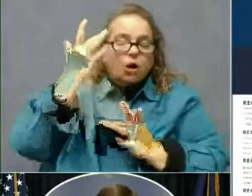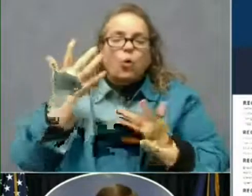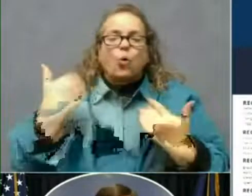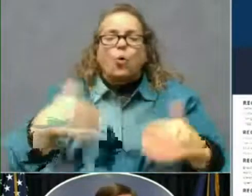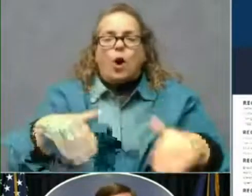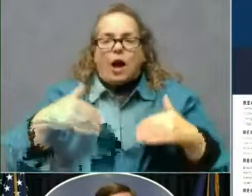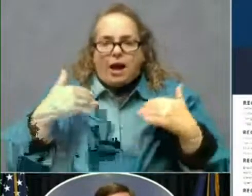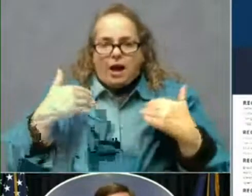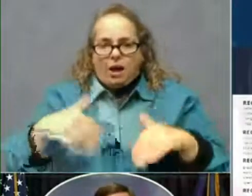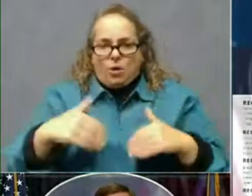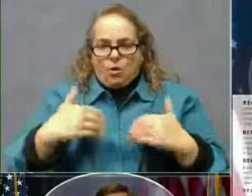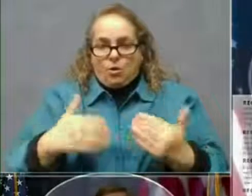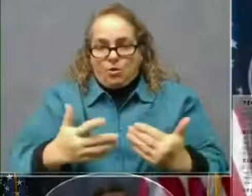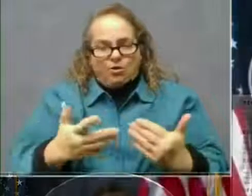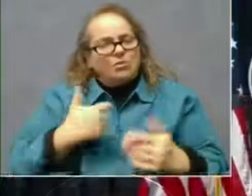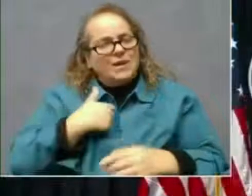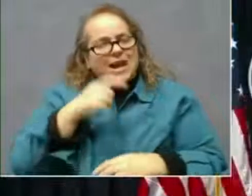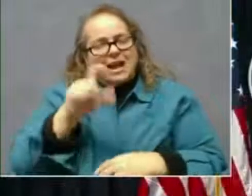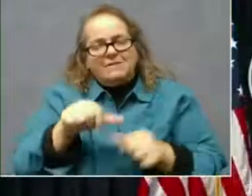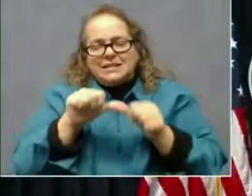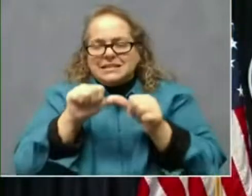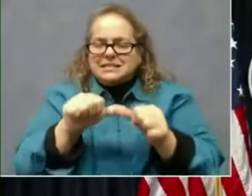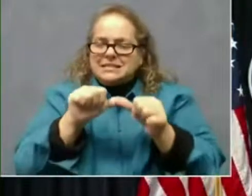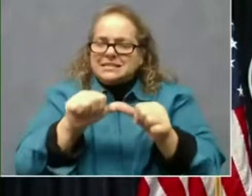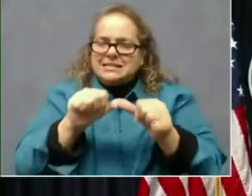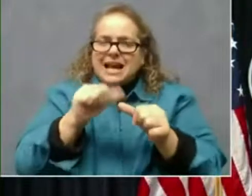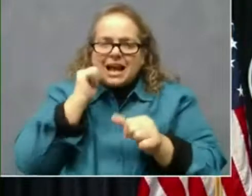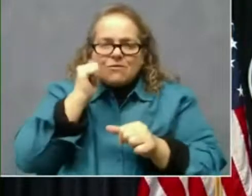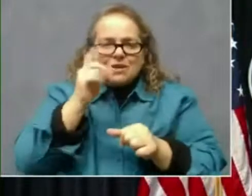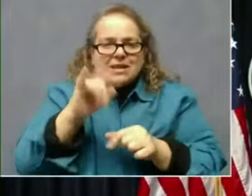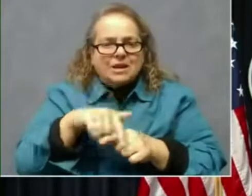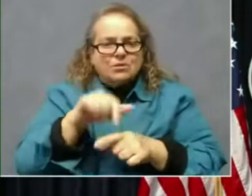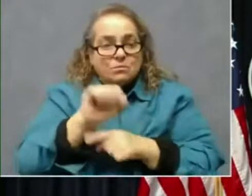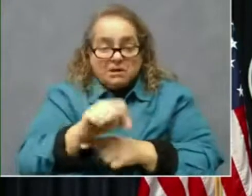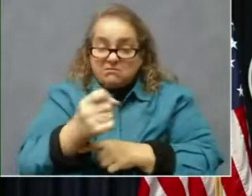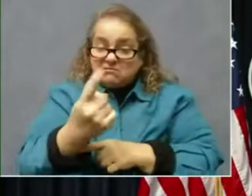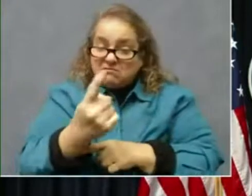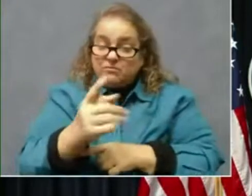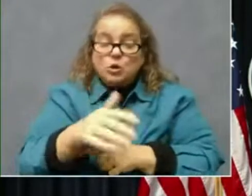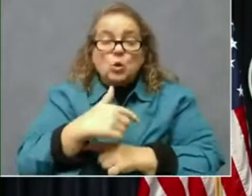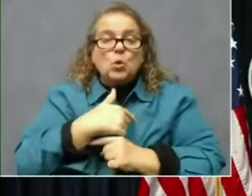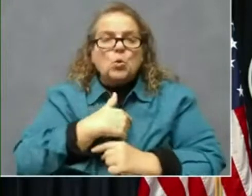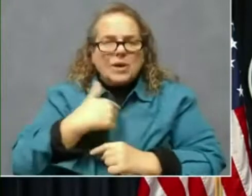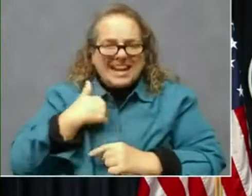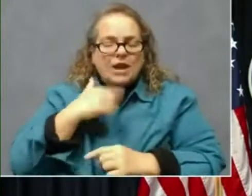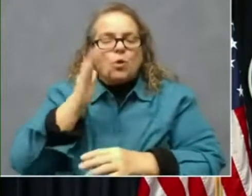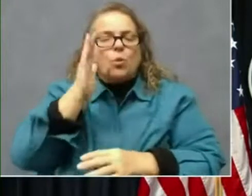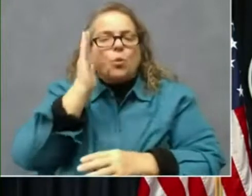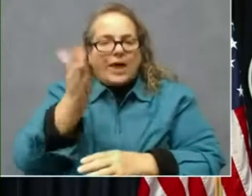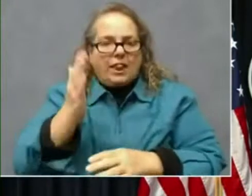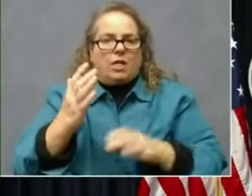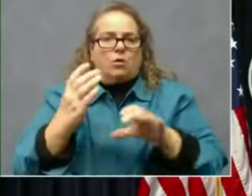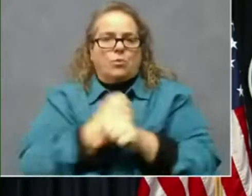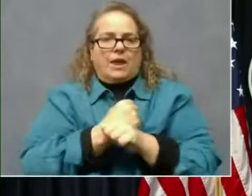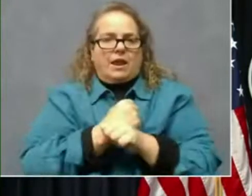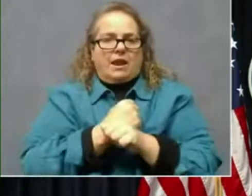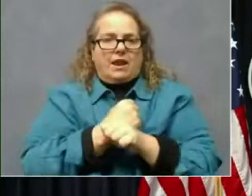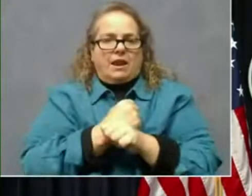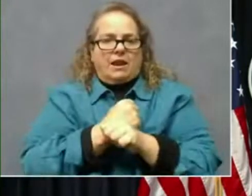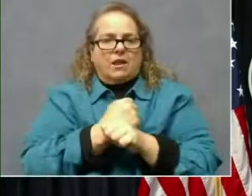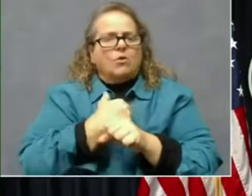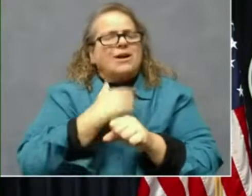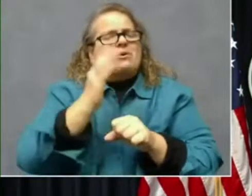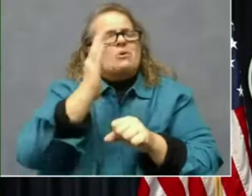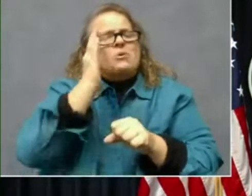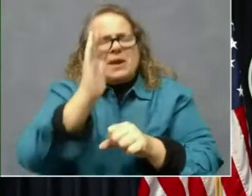to defeat this virus. Remember we're gonna beat it. We're gonna win. The question is how many people are gonna lose